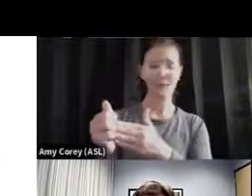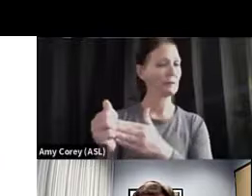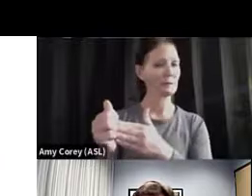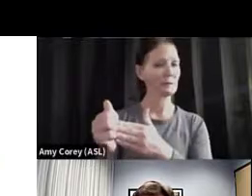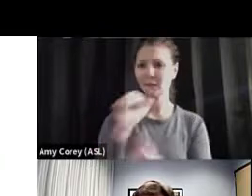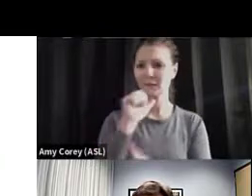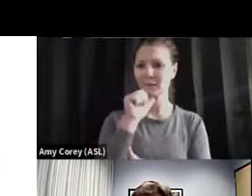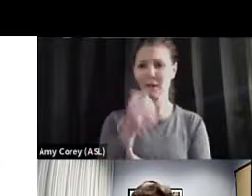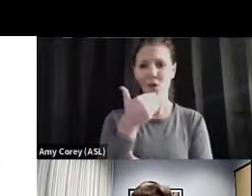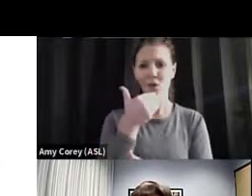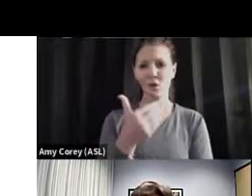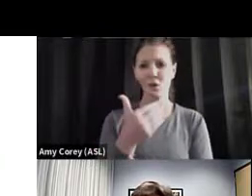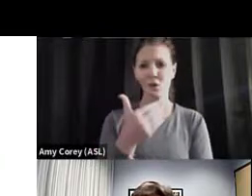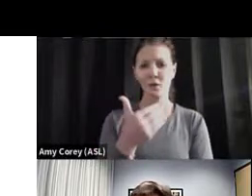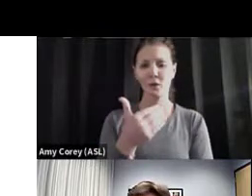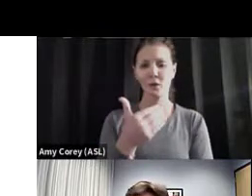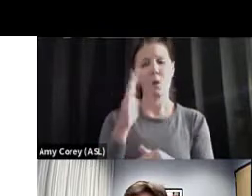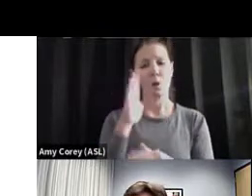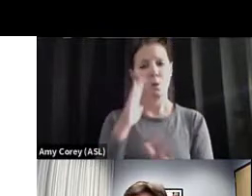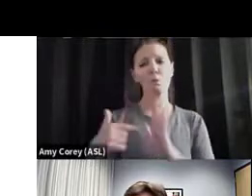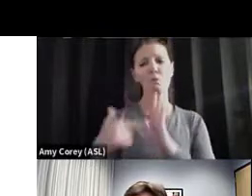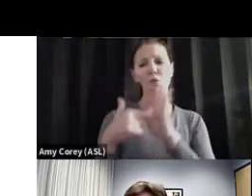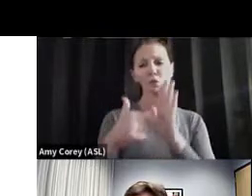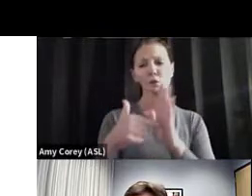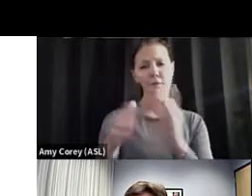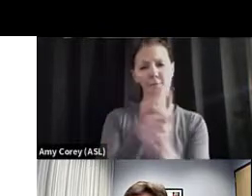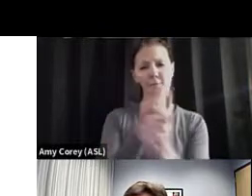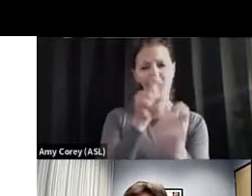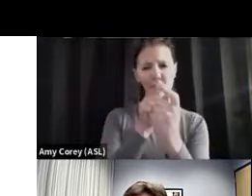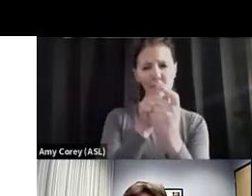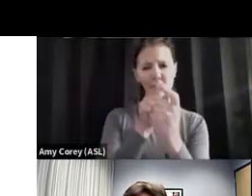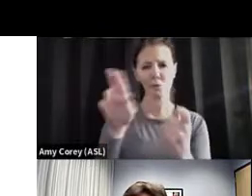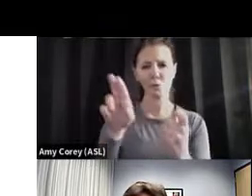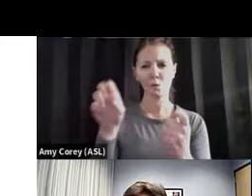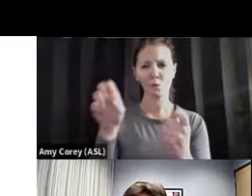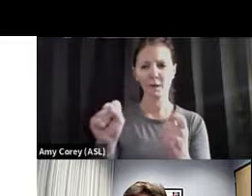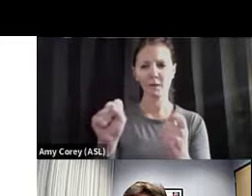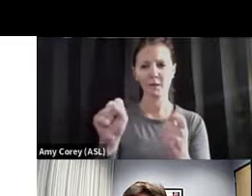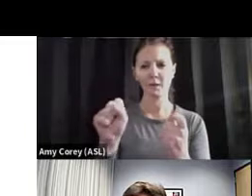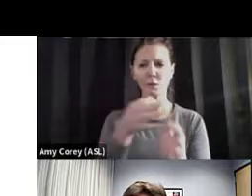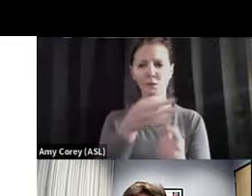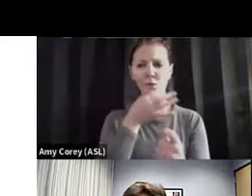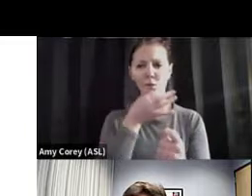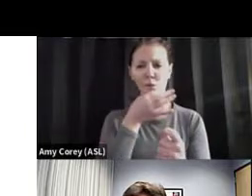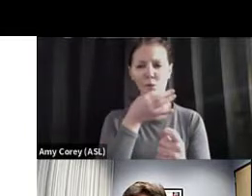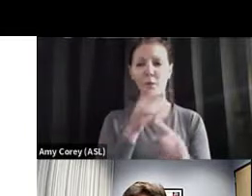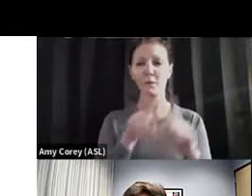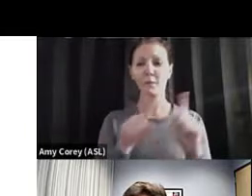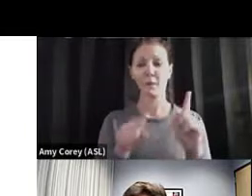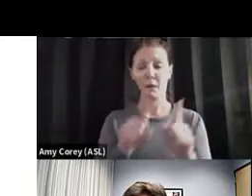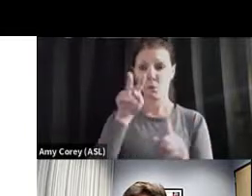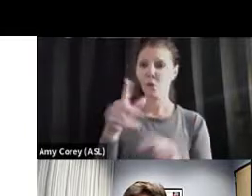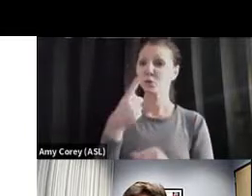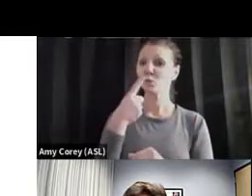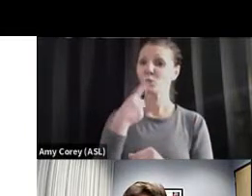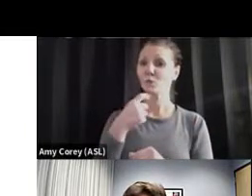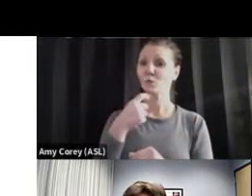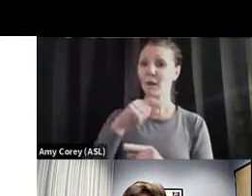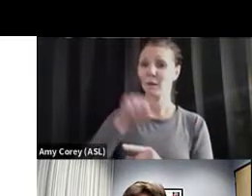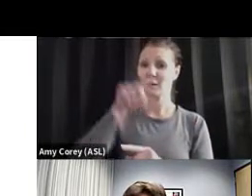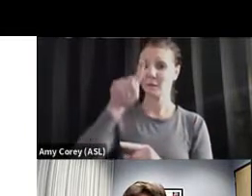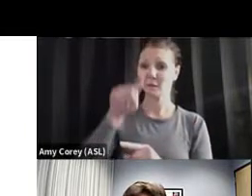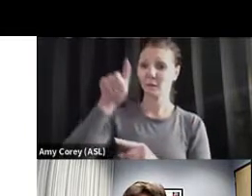the numbers. And I'll show you the US in just one second. You go to the right here in this graphic, in the red histogram.